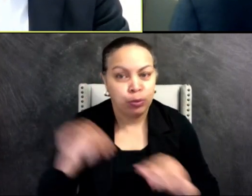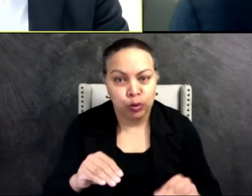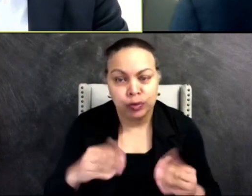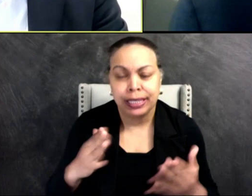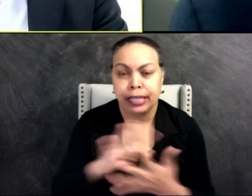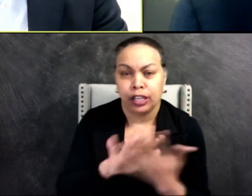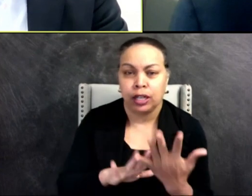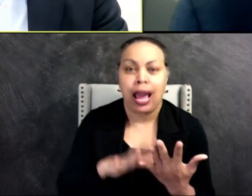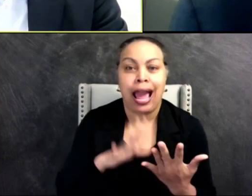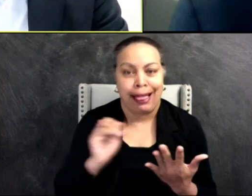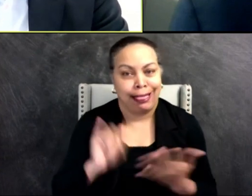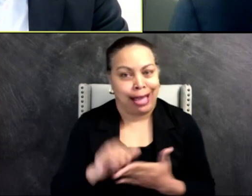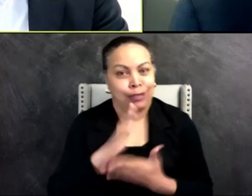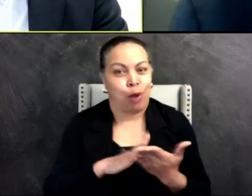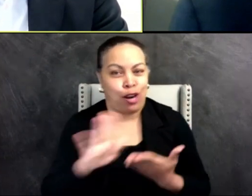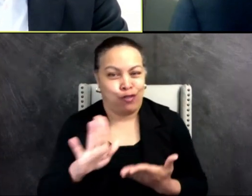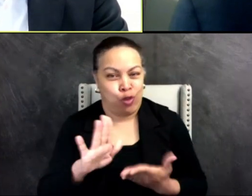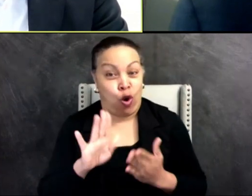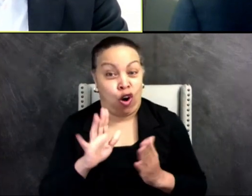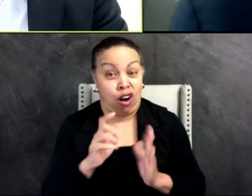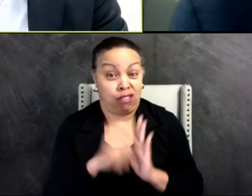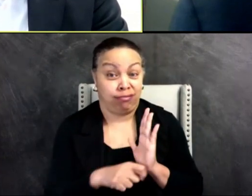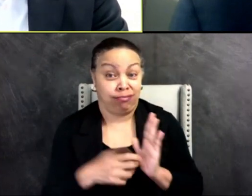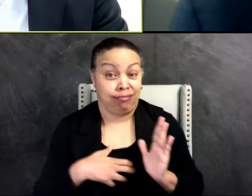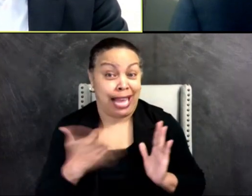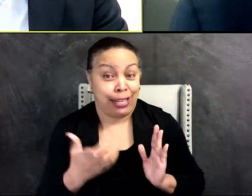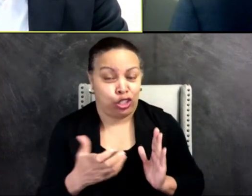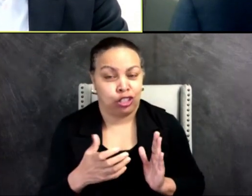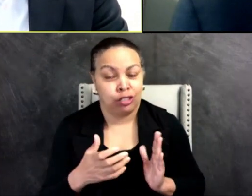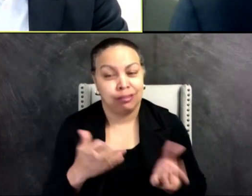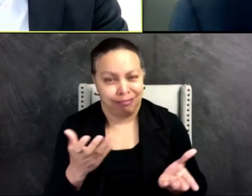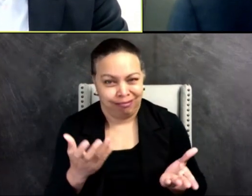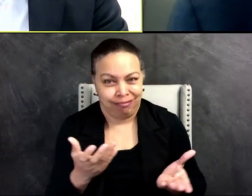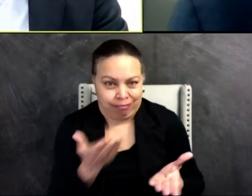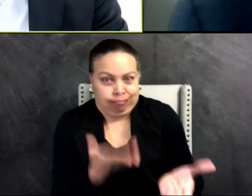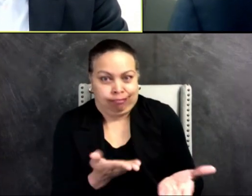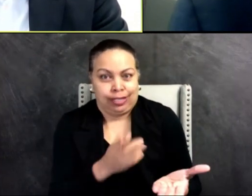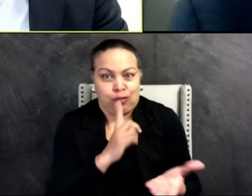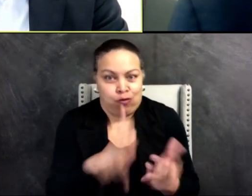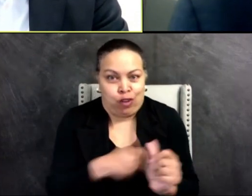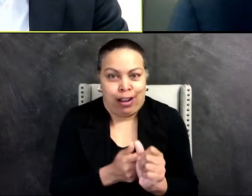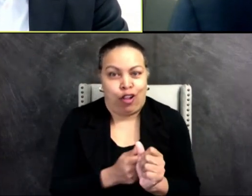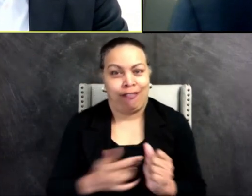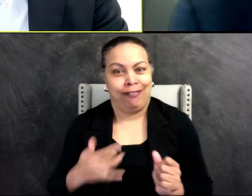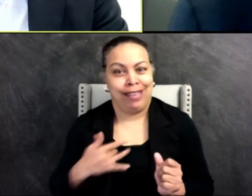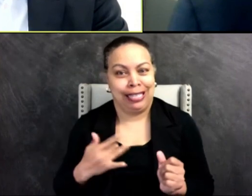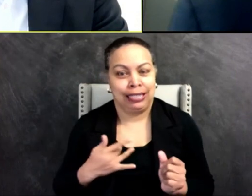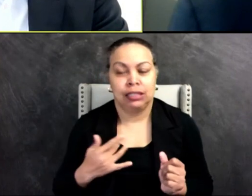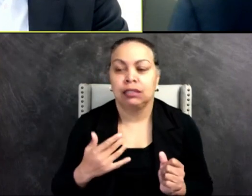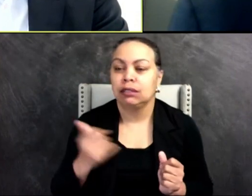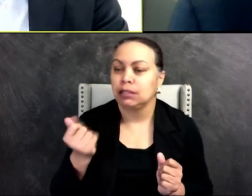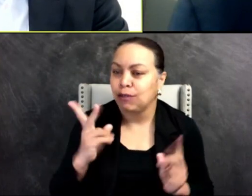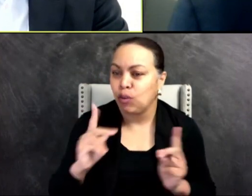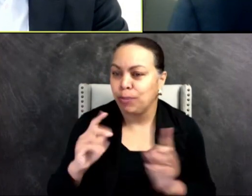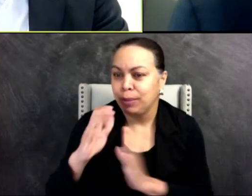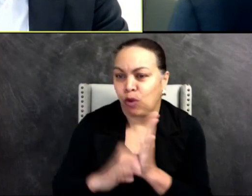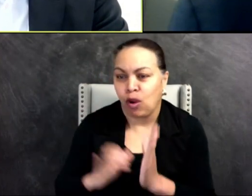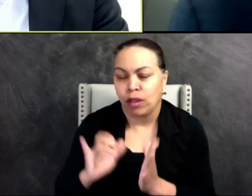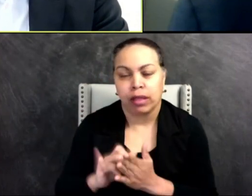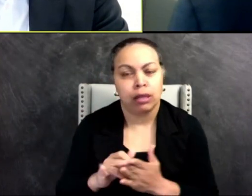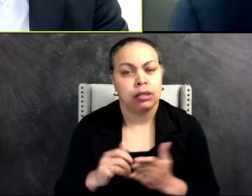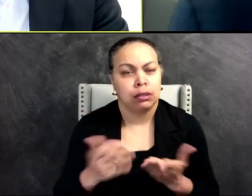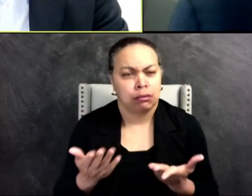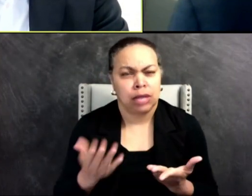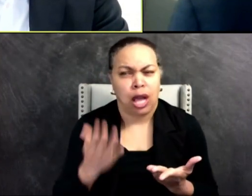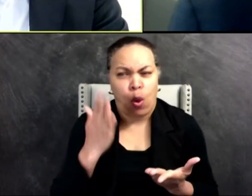in your anger. How do you speak to those and several on this call who put in the chat or the Q&A, why do we have